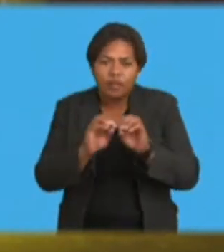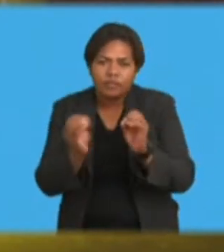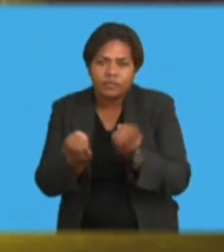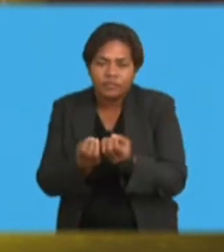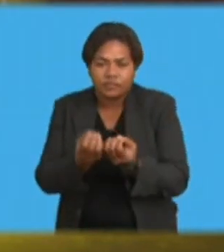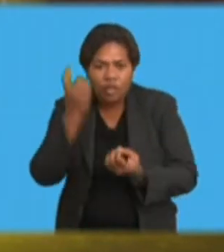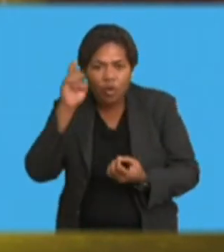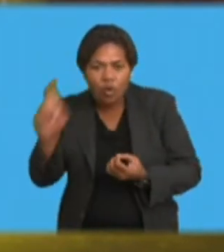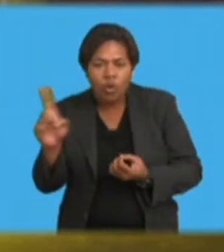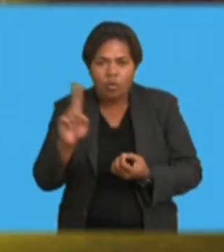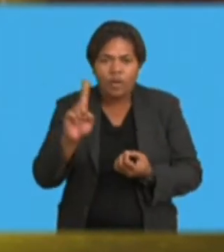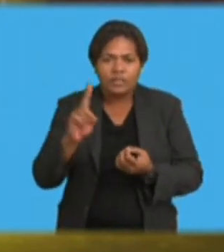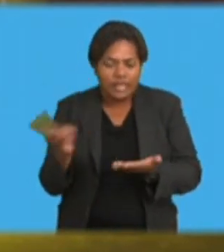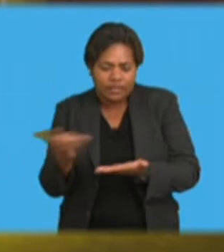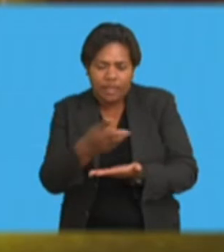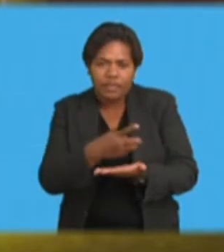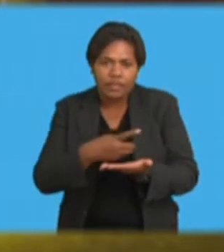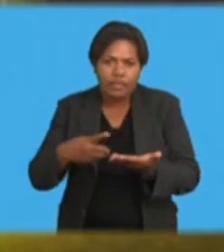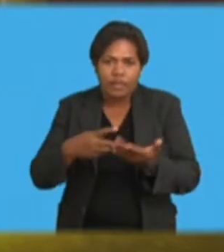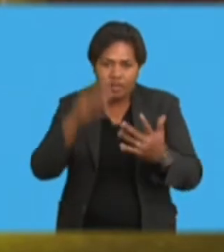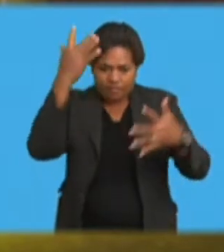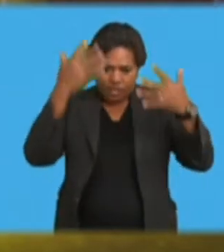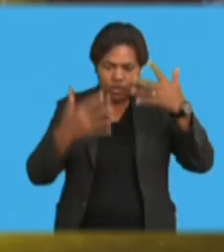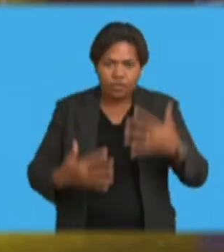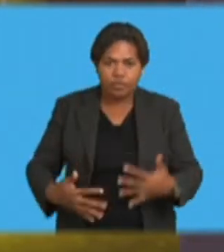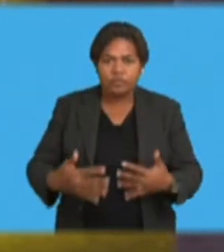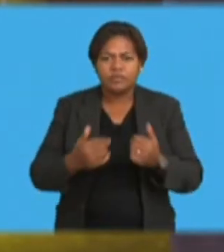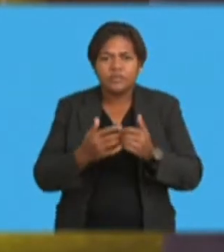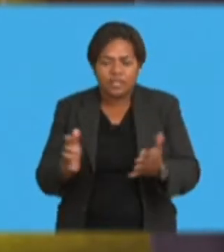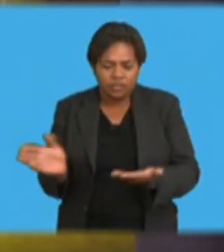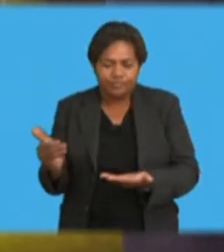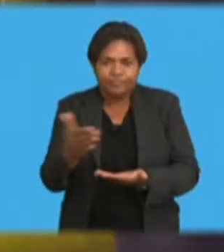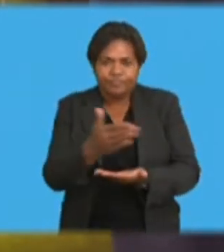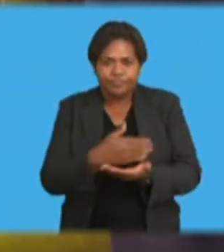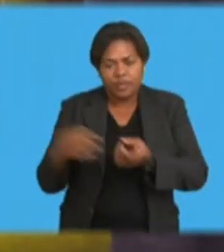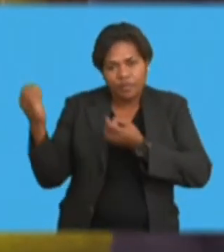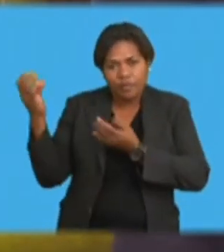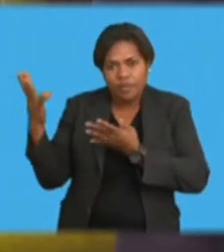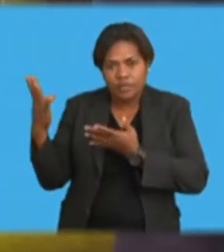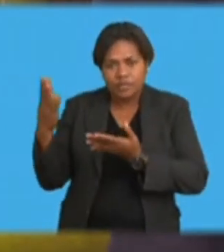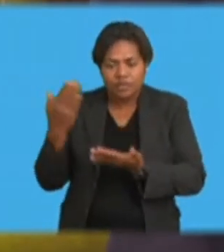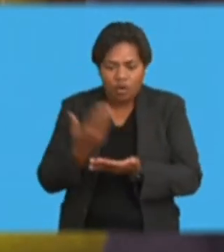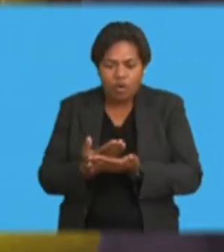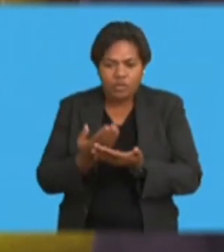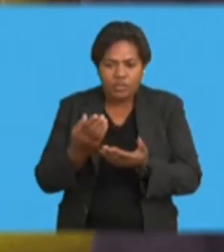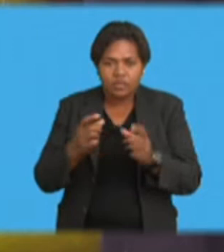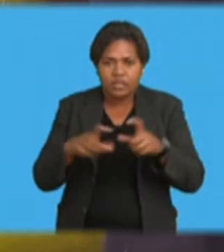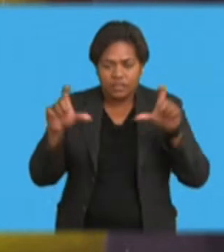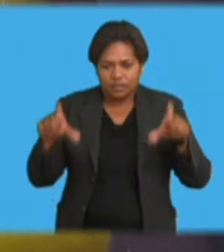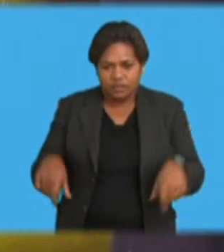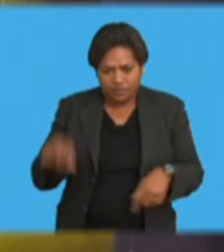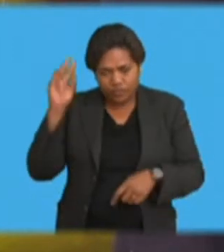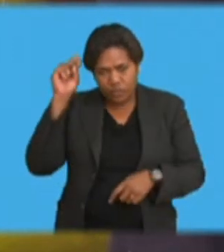that took it upon itself to start collating information or credit information on individual citizens and, of course, financial